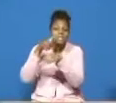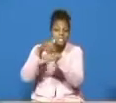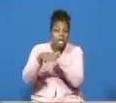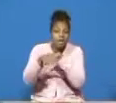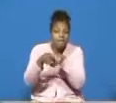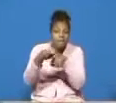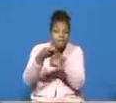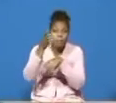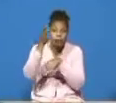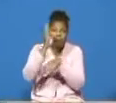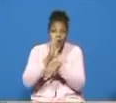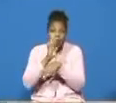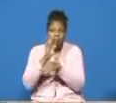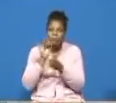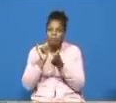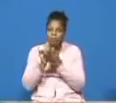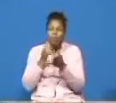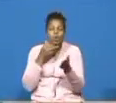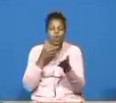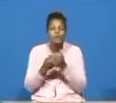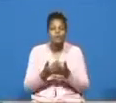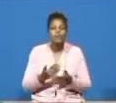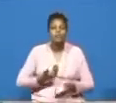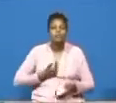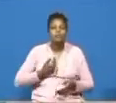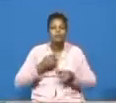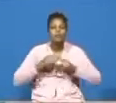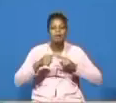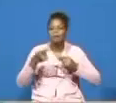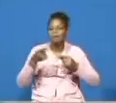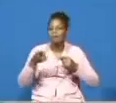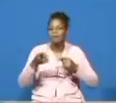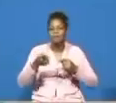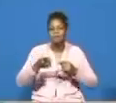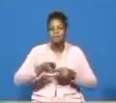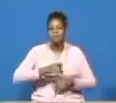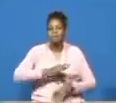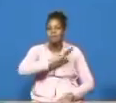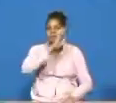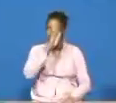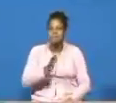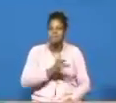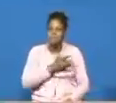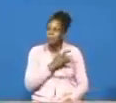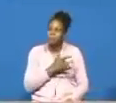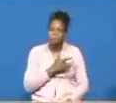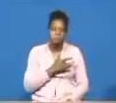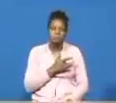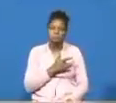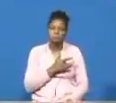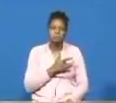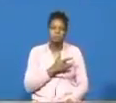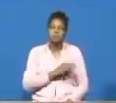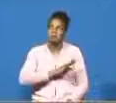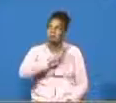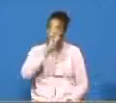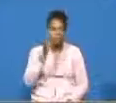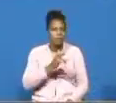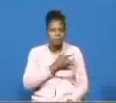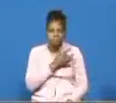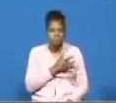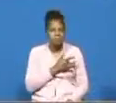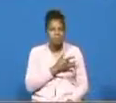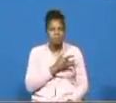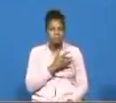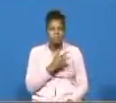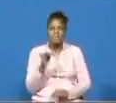god that was good for their souls but they didn't appreciate it they didn't appreciate it and